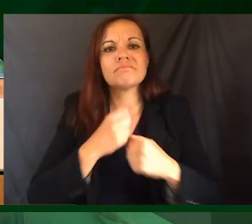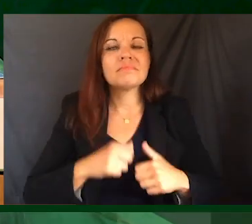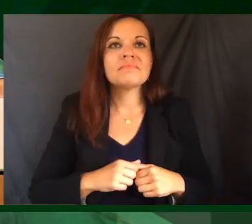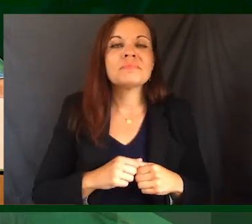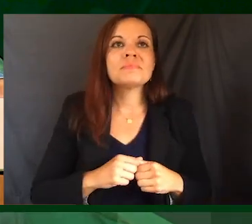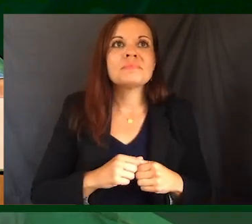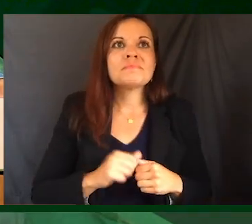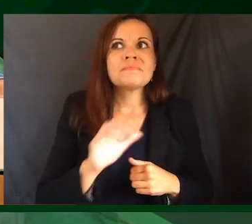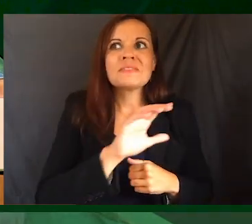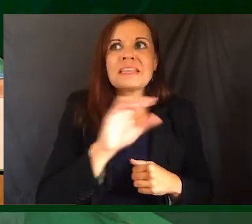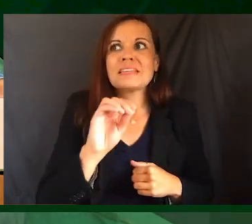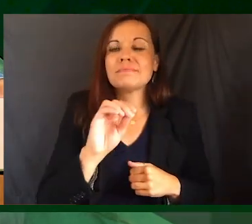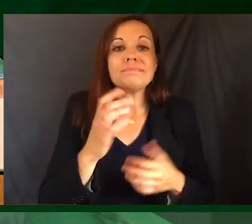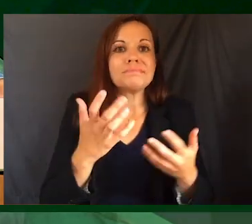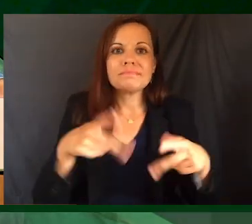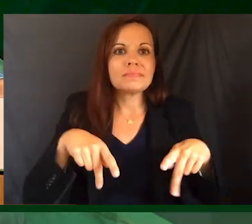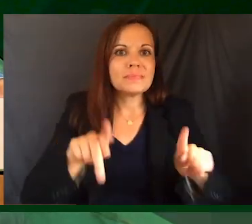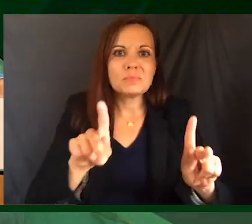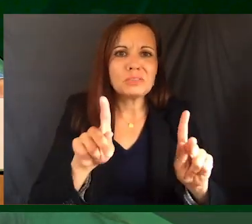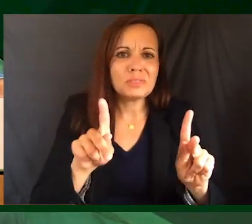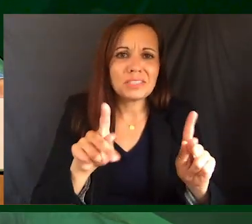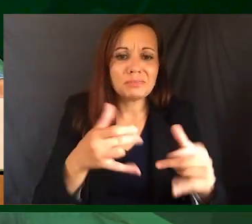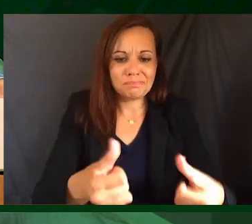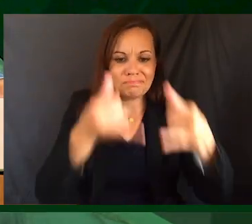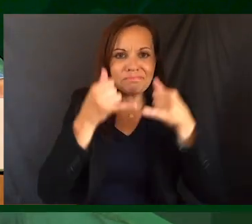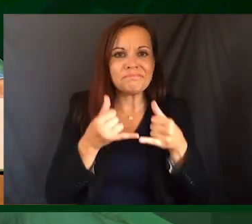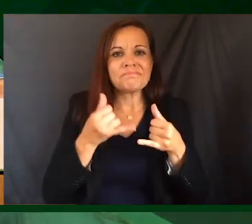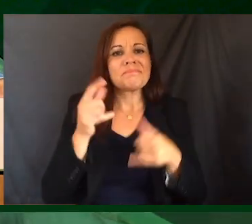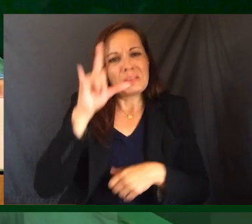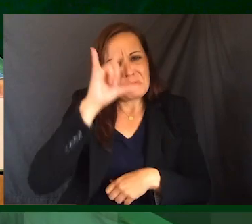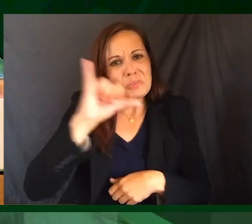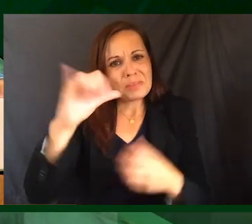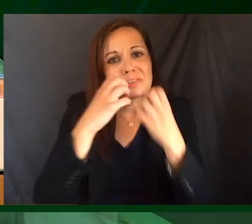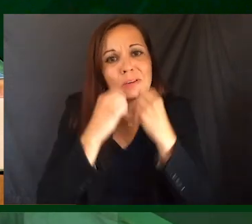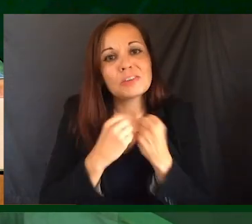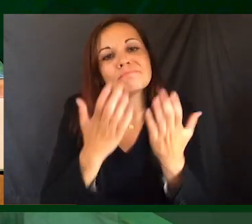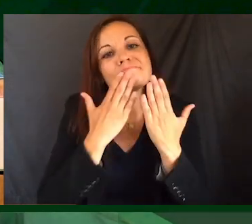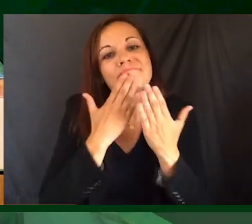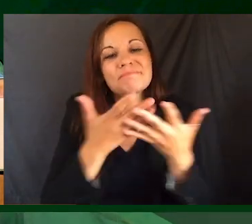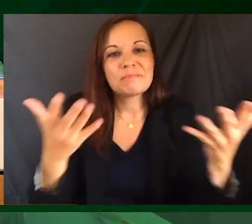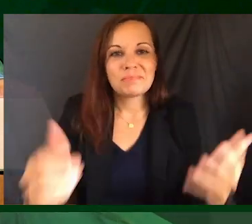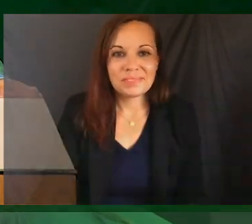And it's a privilege to receive this award and I will forever cherish it. Thank you so much. so much.